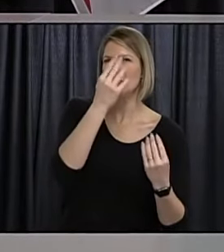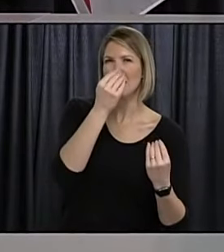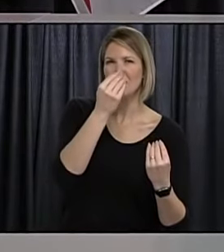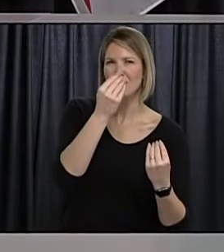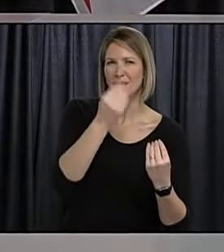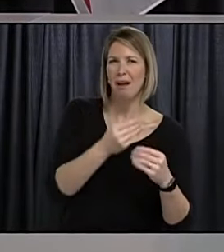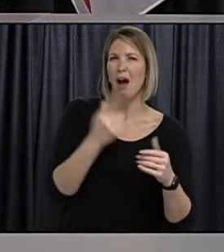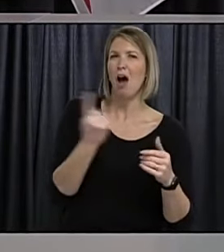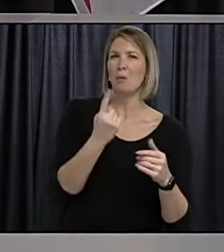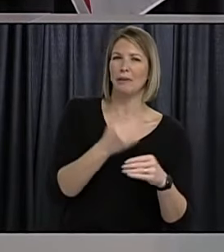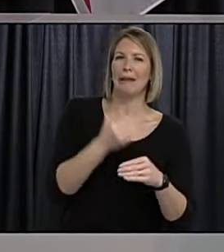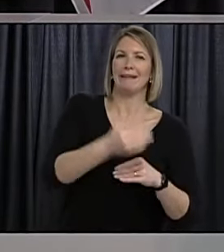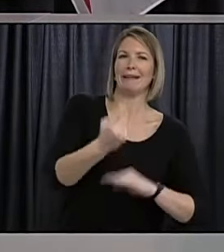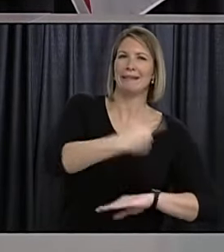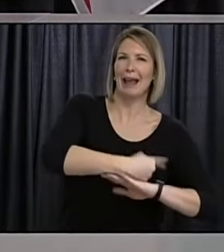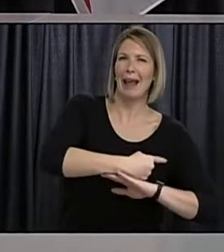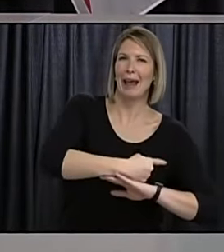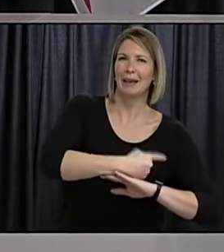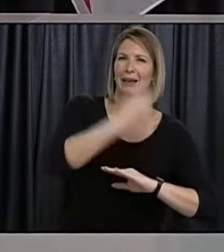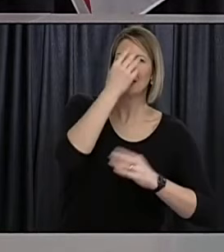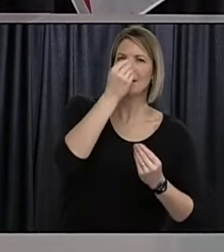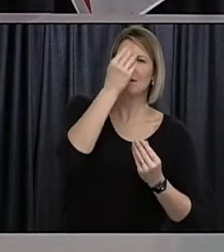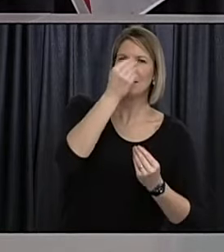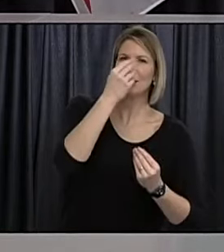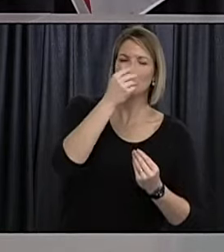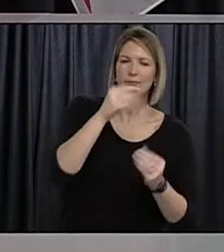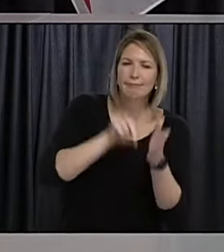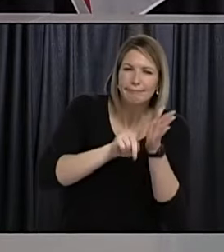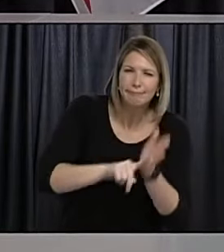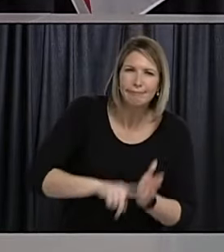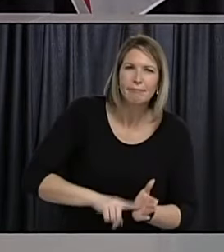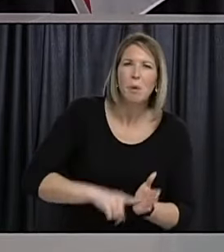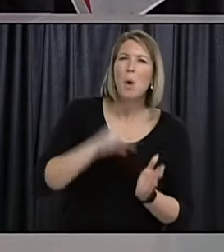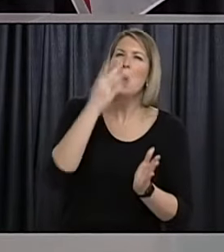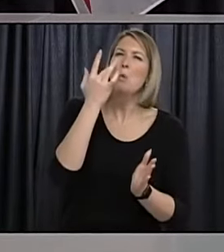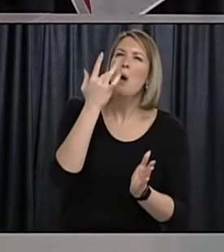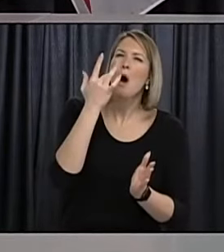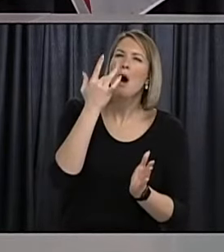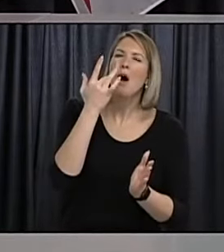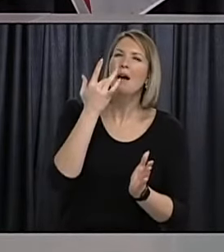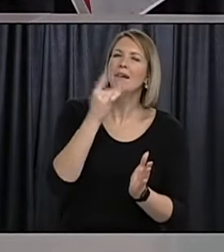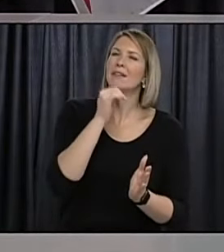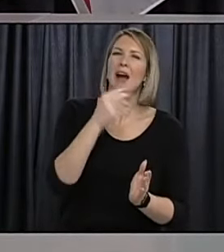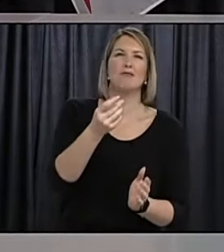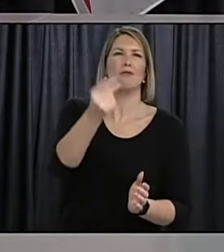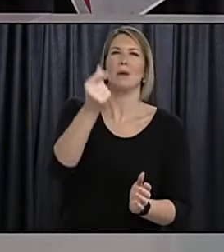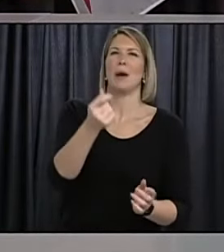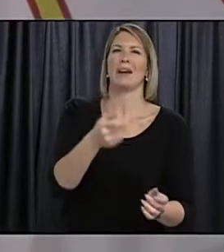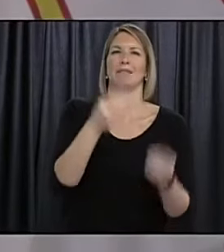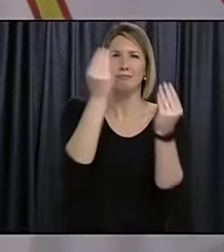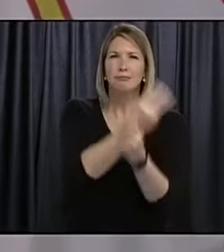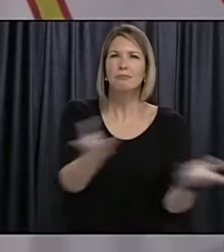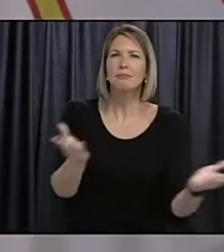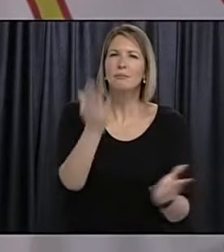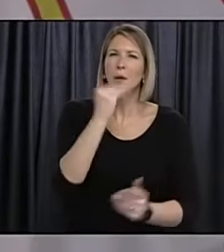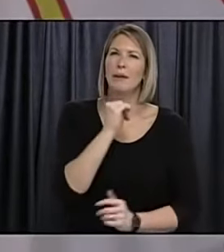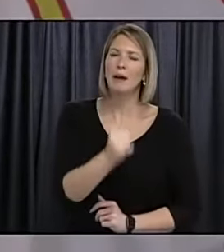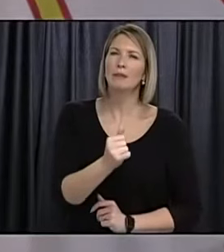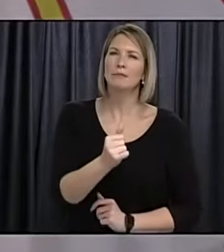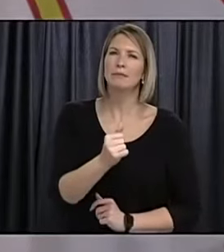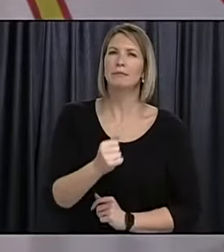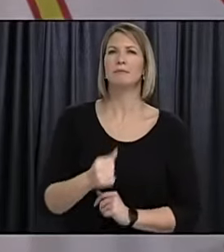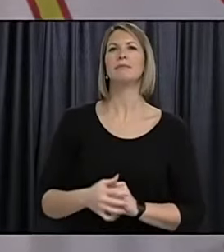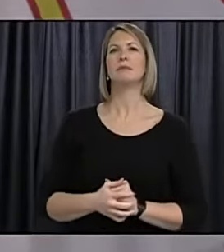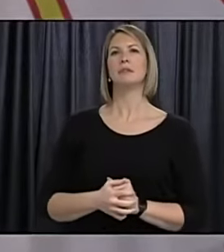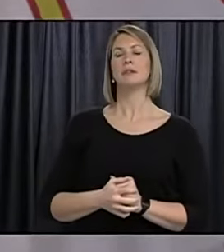dr fitzgerald i'm wondering if you could explain sort of the process and why that information would not be immediately available so